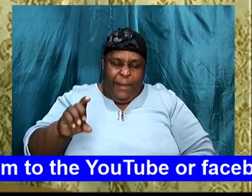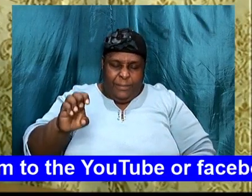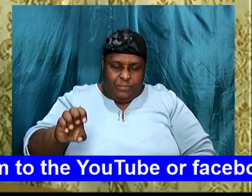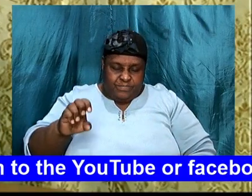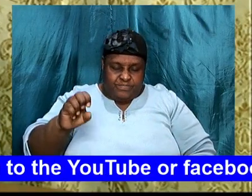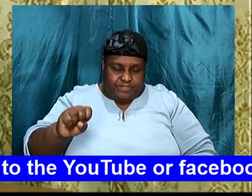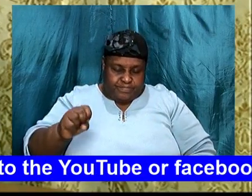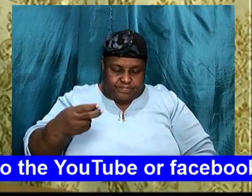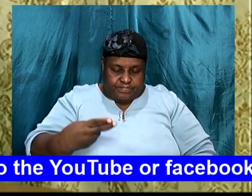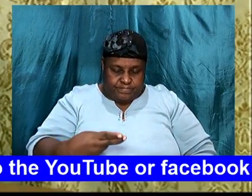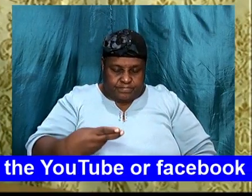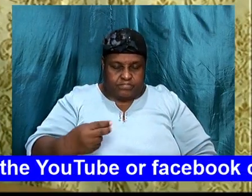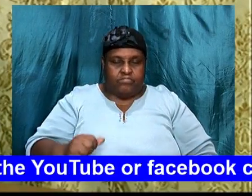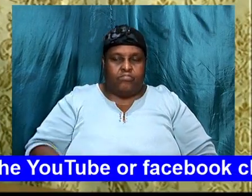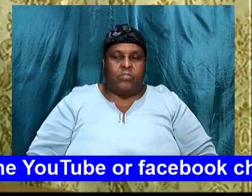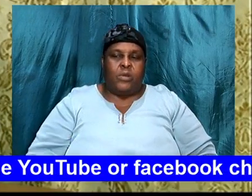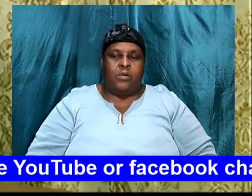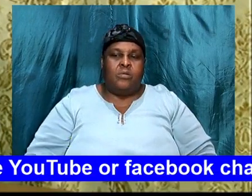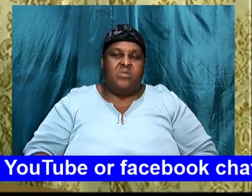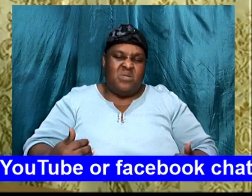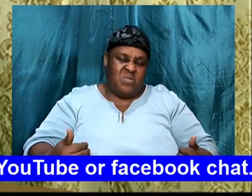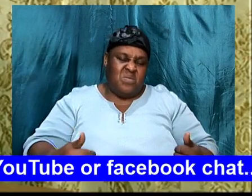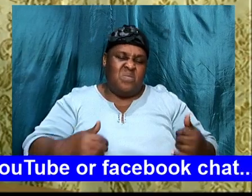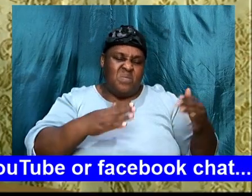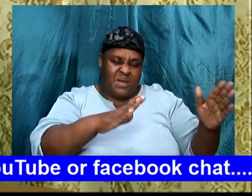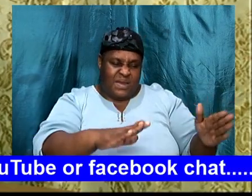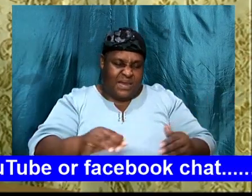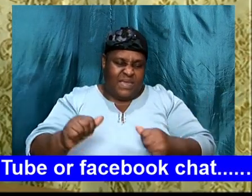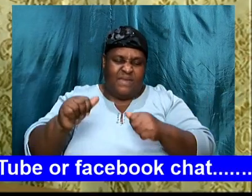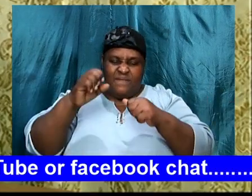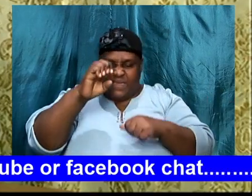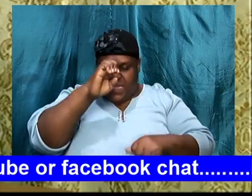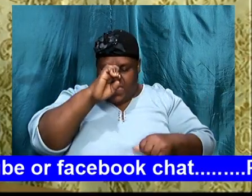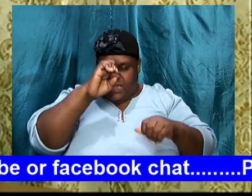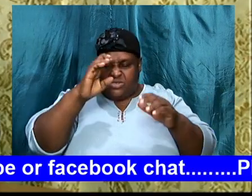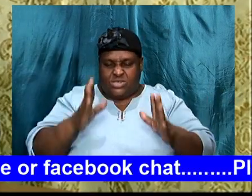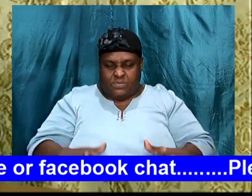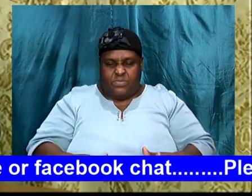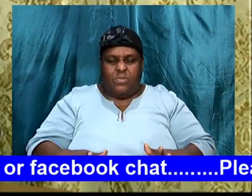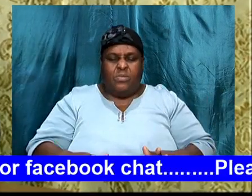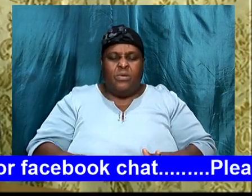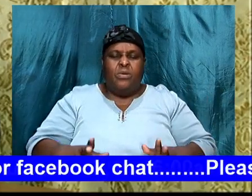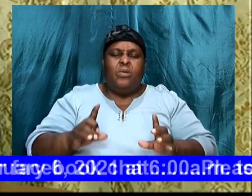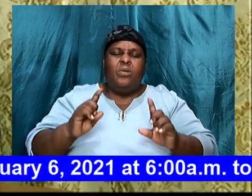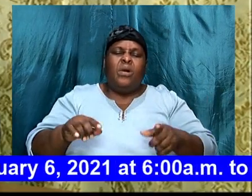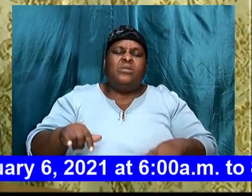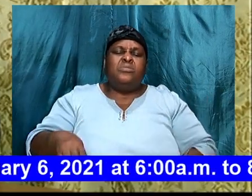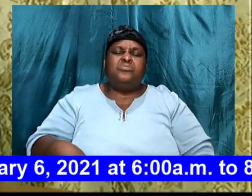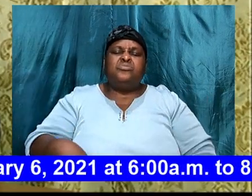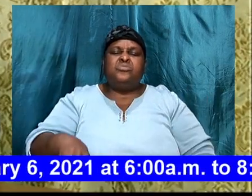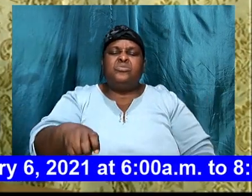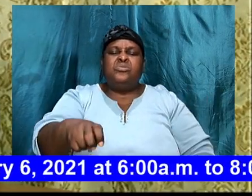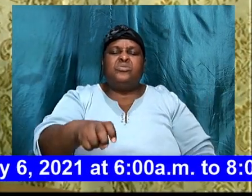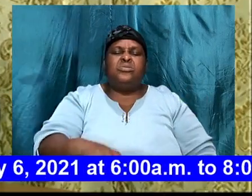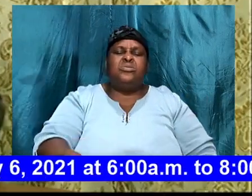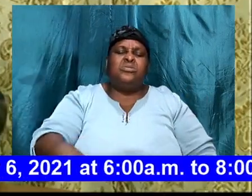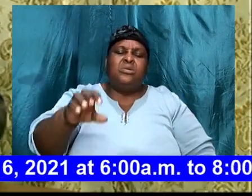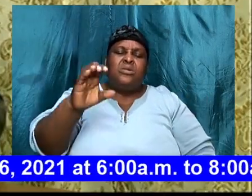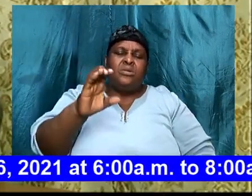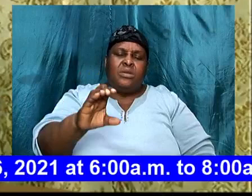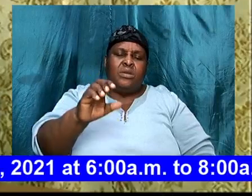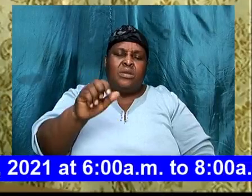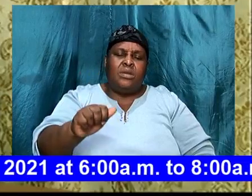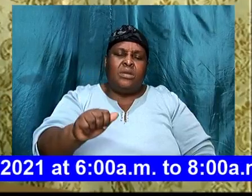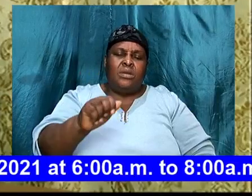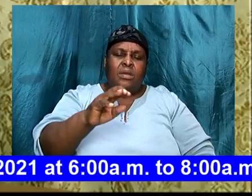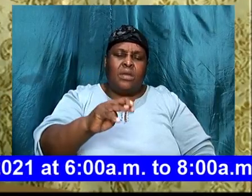left out of Canaan, they are left out of Egypt, sorry, and they, went on a journey, to Canaan, I think this was a couple